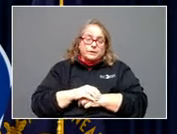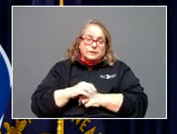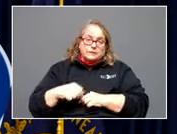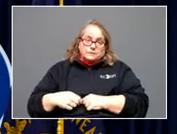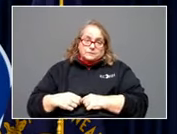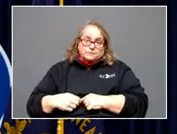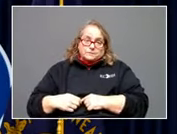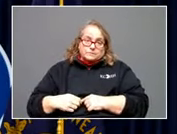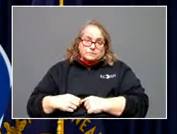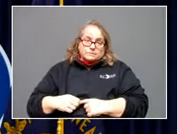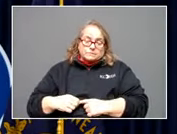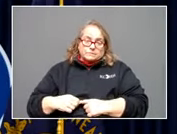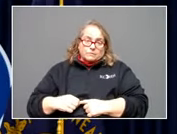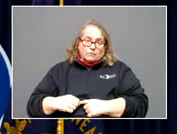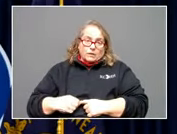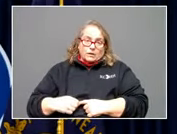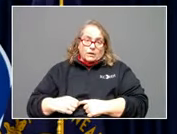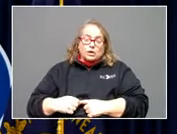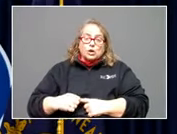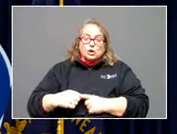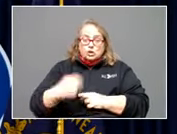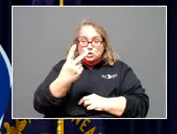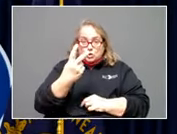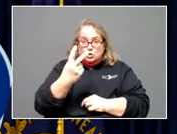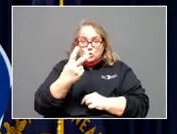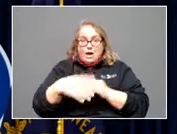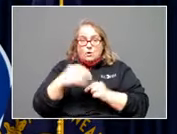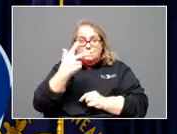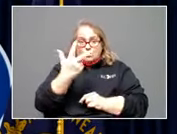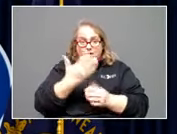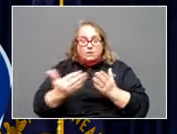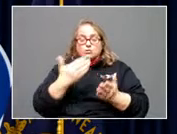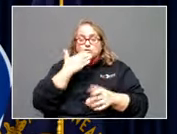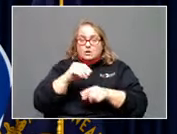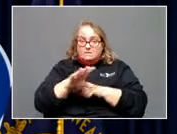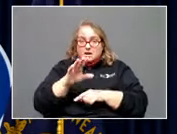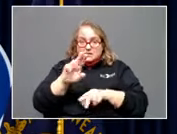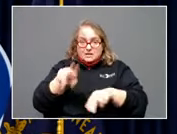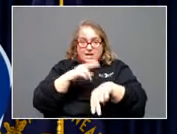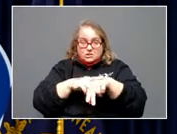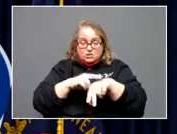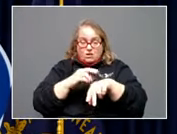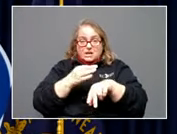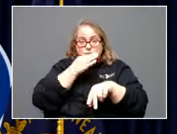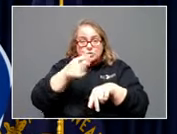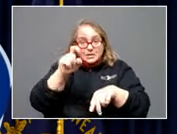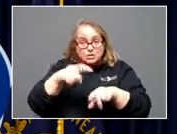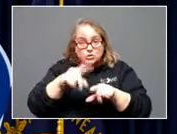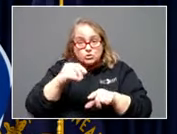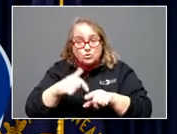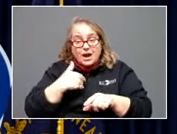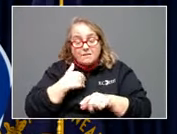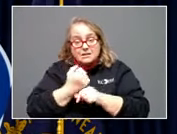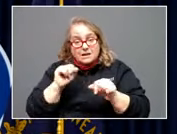Really, two out of three things. This was good advice from some national experts that you need to do to have a safe Christmas. Number one,